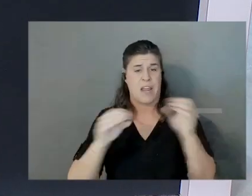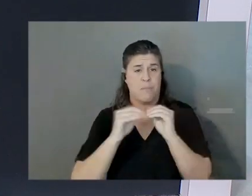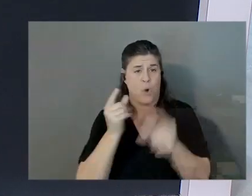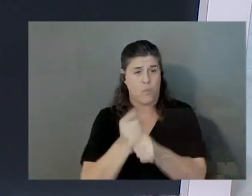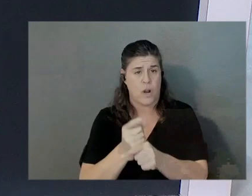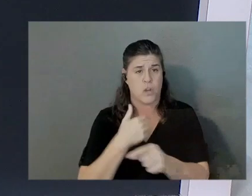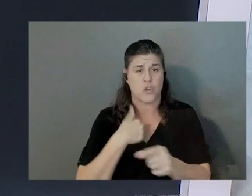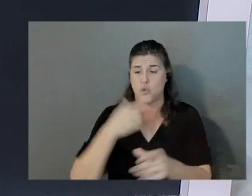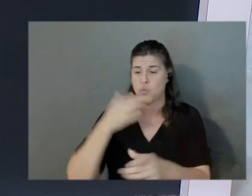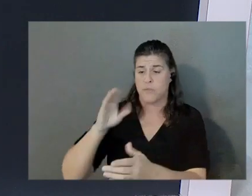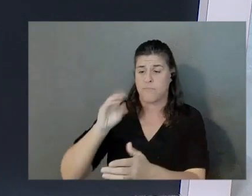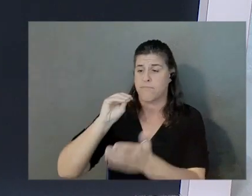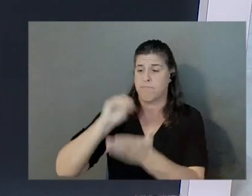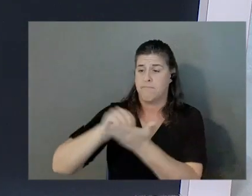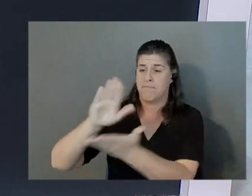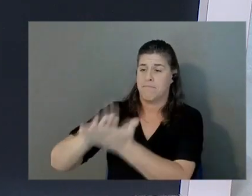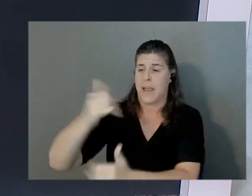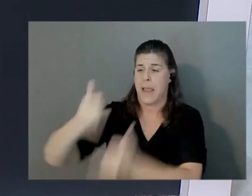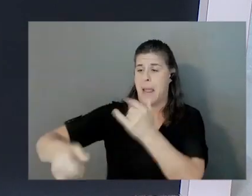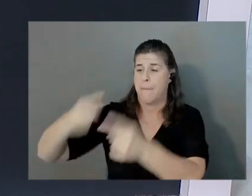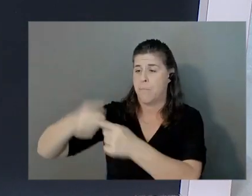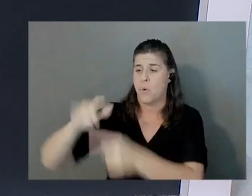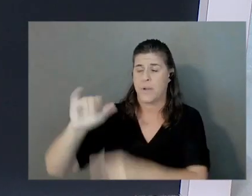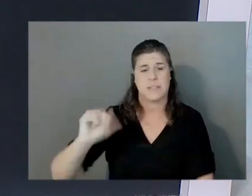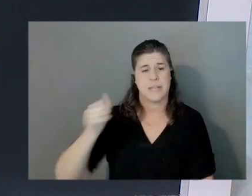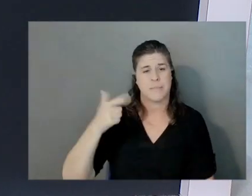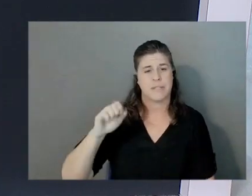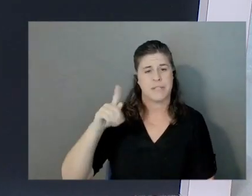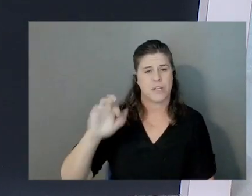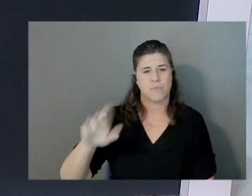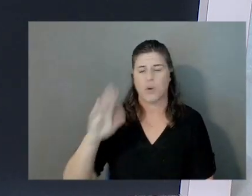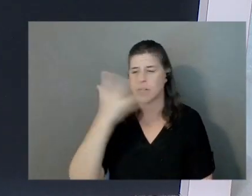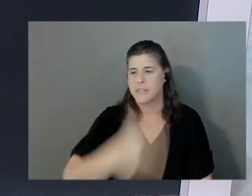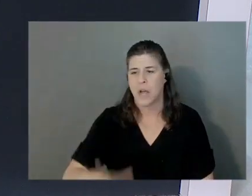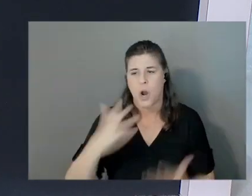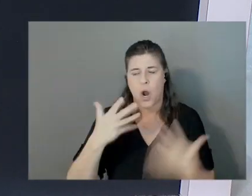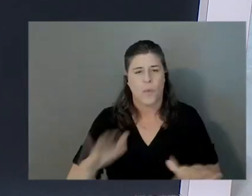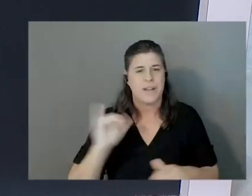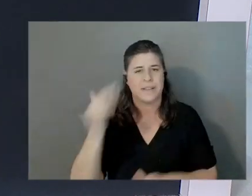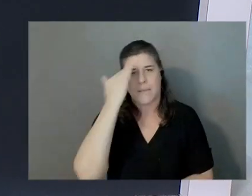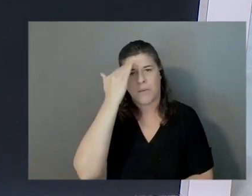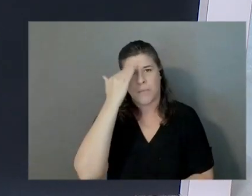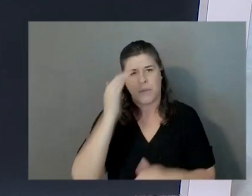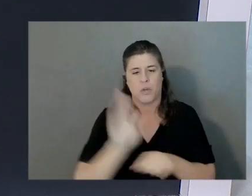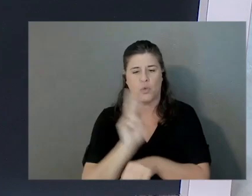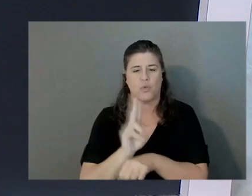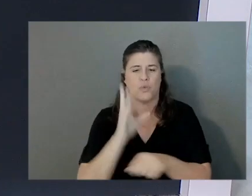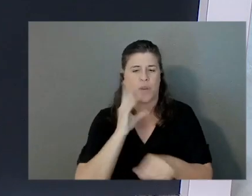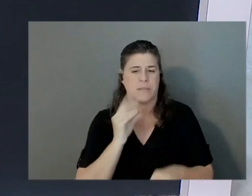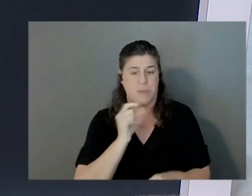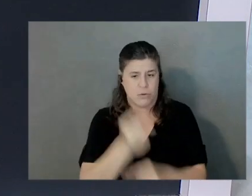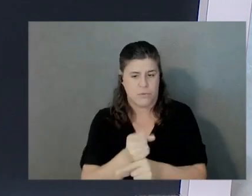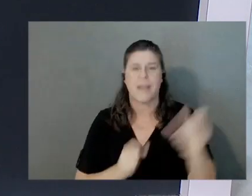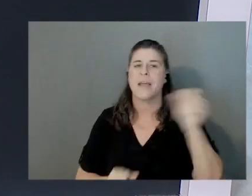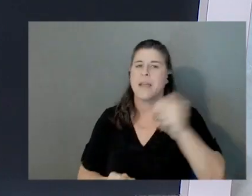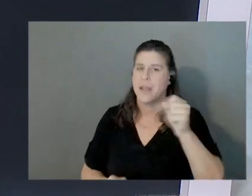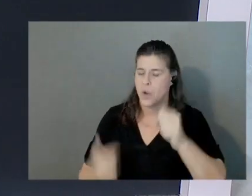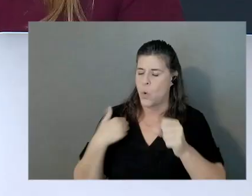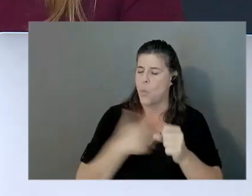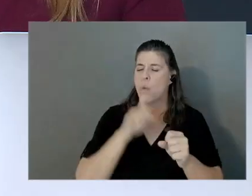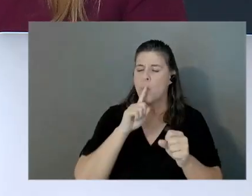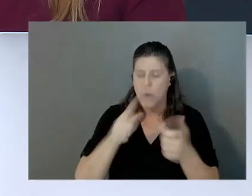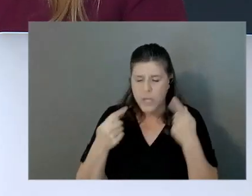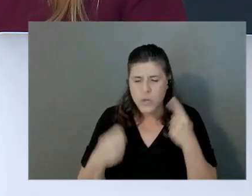like you do with SageMaker. So the same familiar user experience, I imagine? Exactly. So we've put a lot of effort to ensure that the